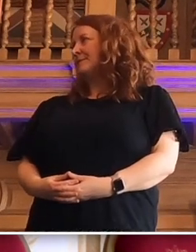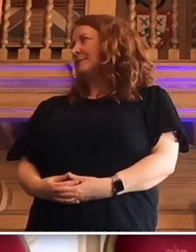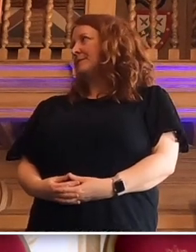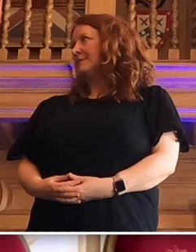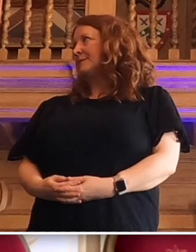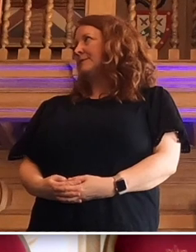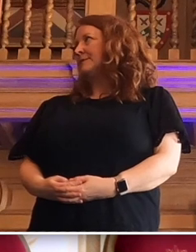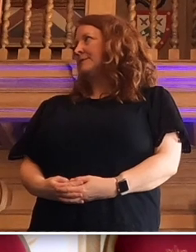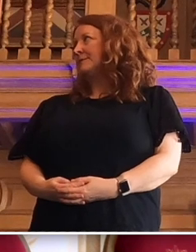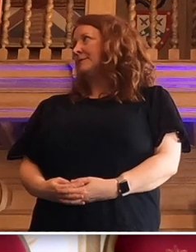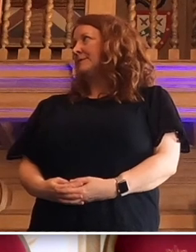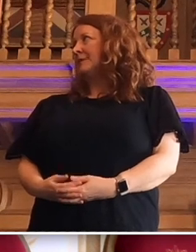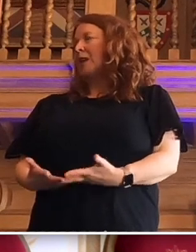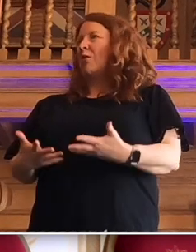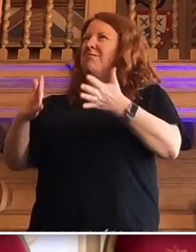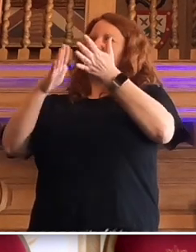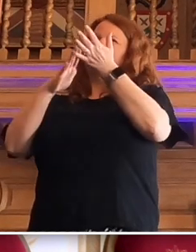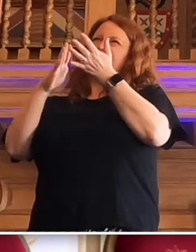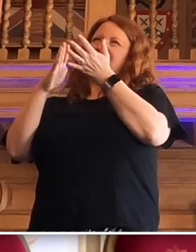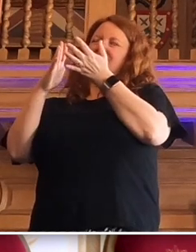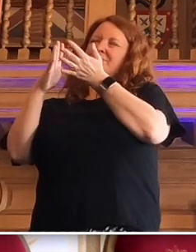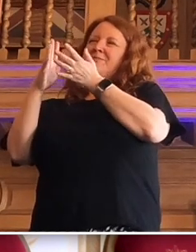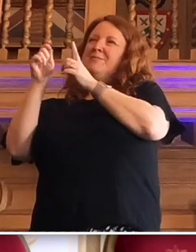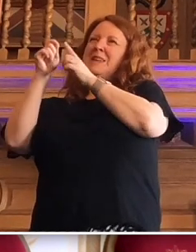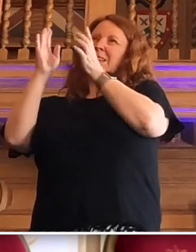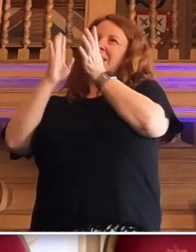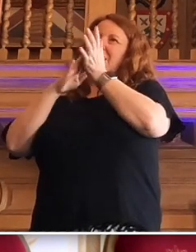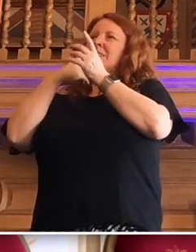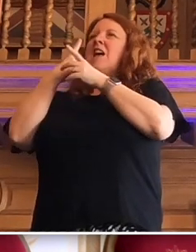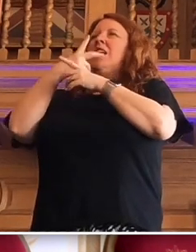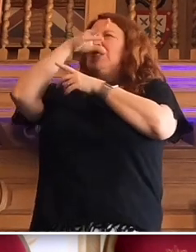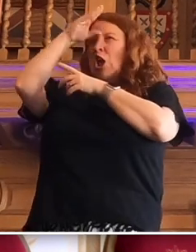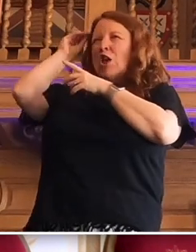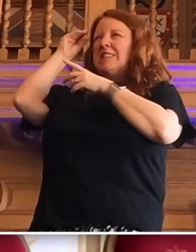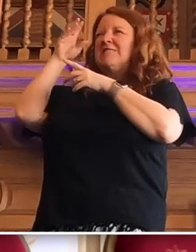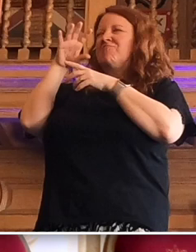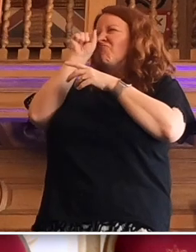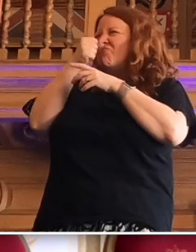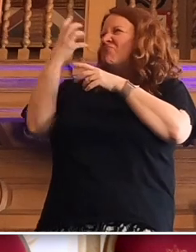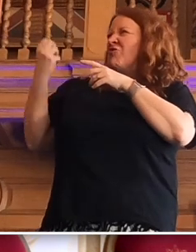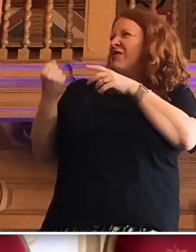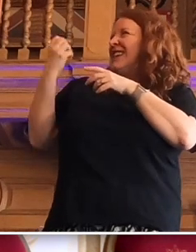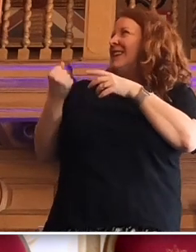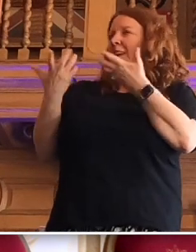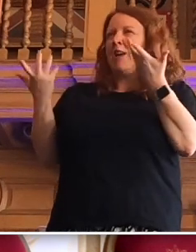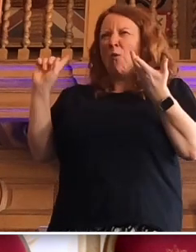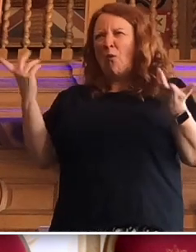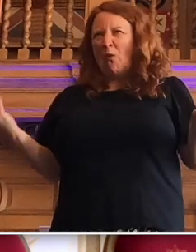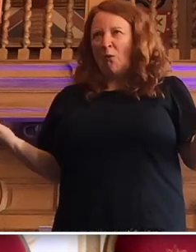And when ministers say that nurses are greedy, what?